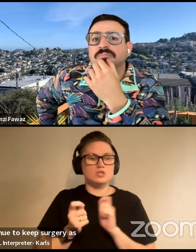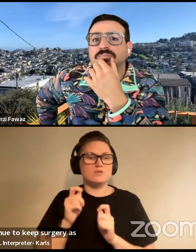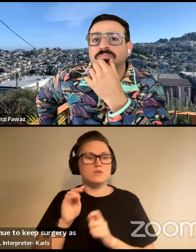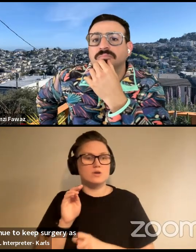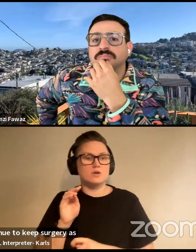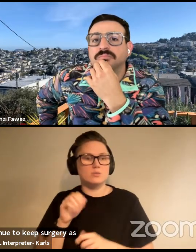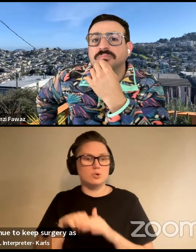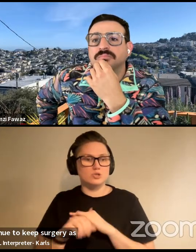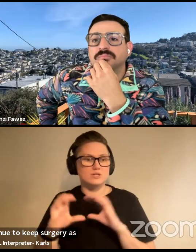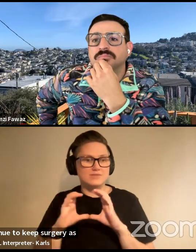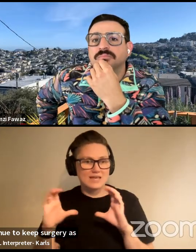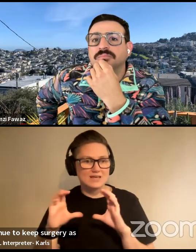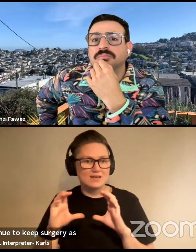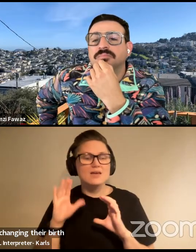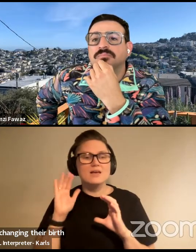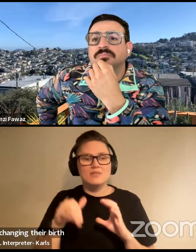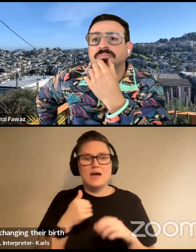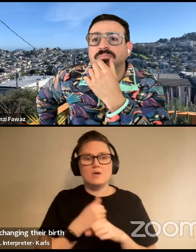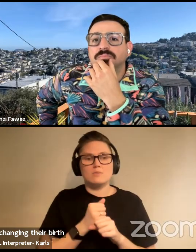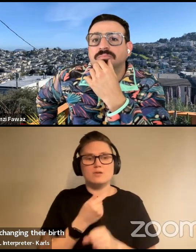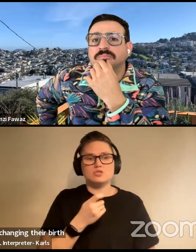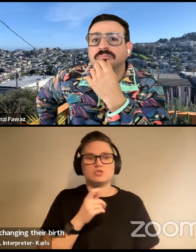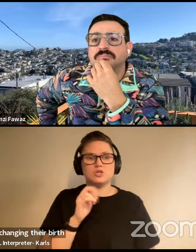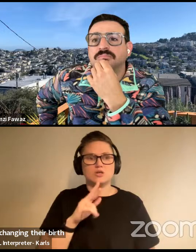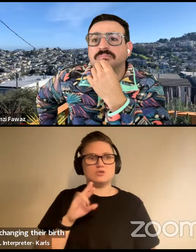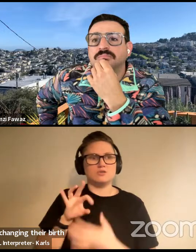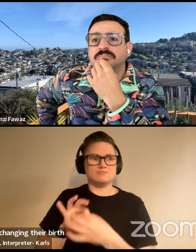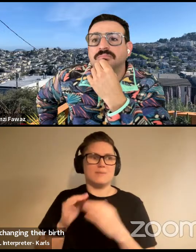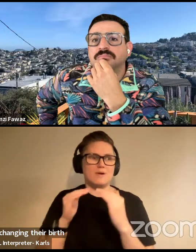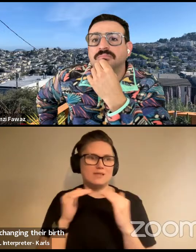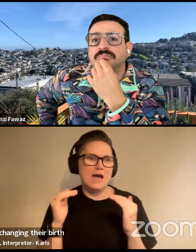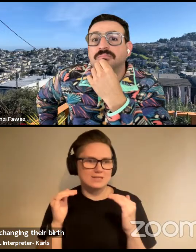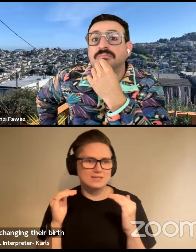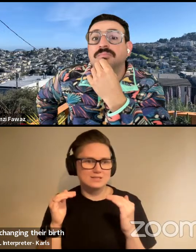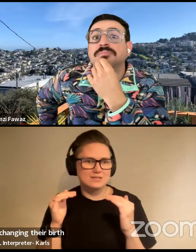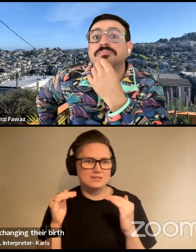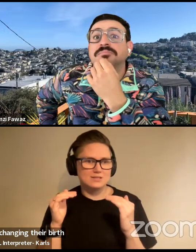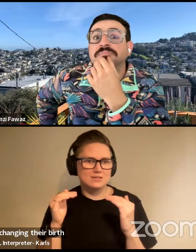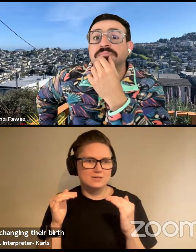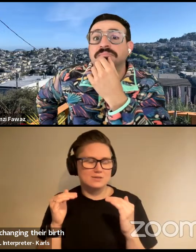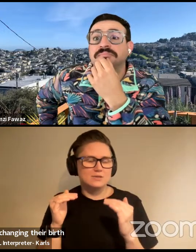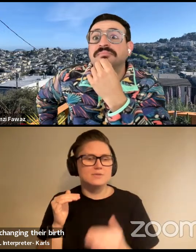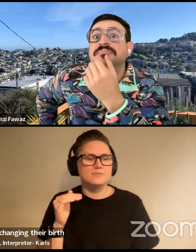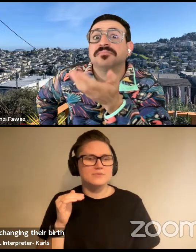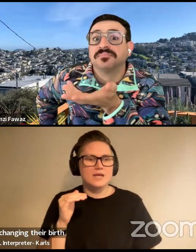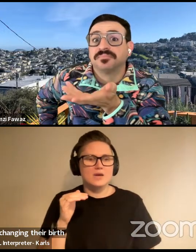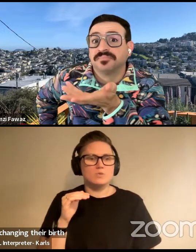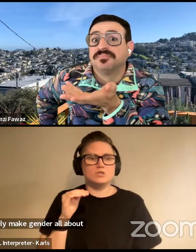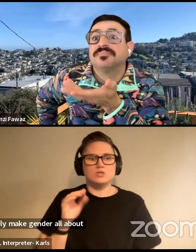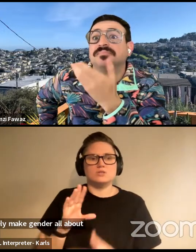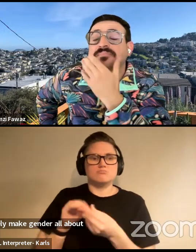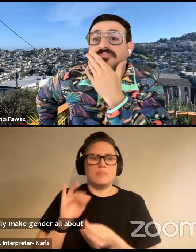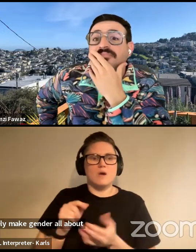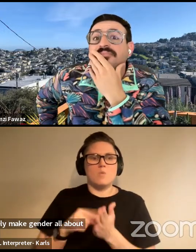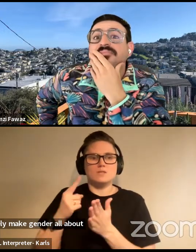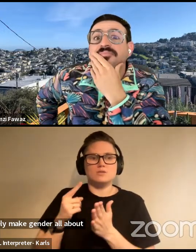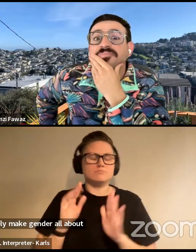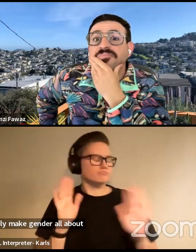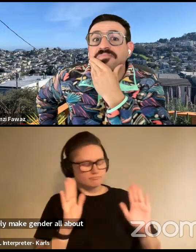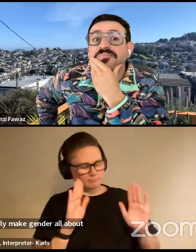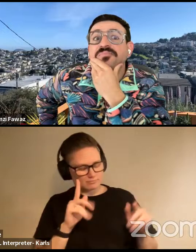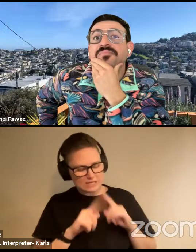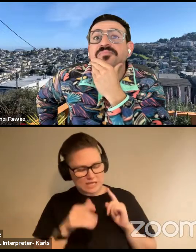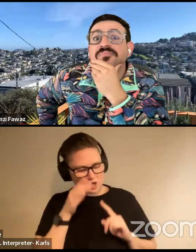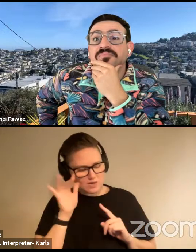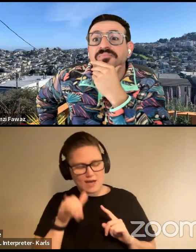effectively make gender all about class. And we just, just raise that once. They're like, no, no, we can't hear that. You can't,